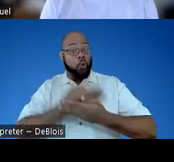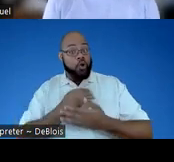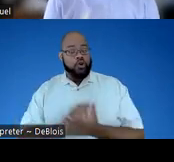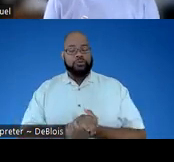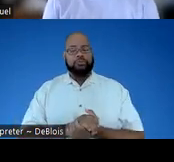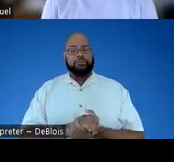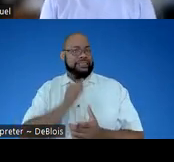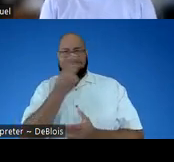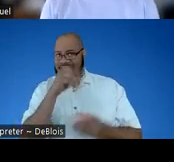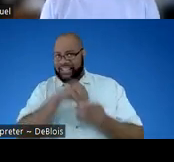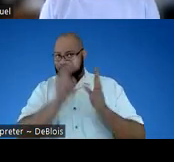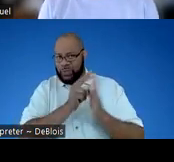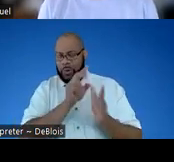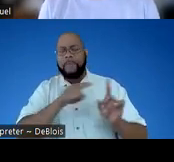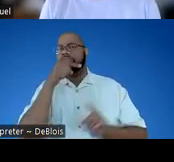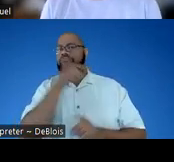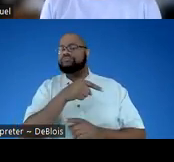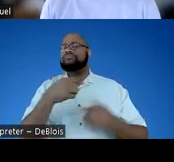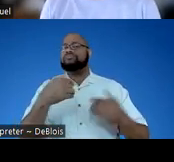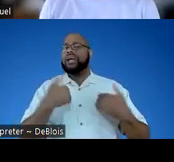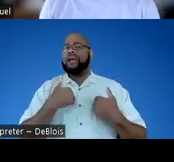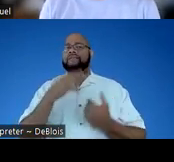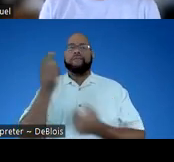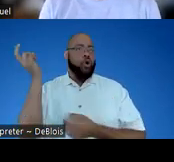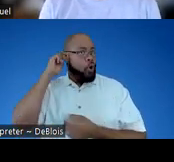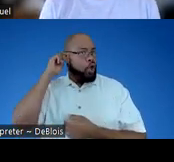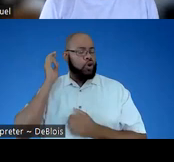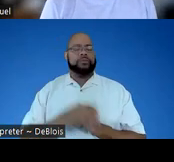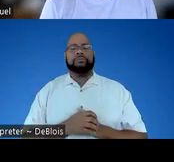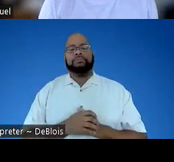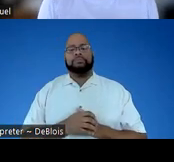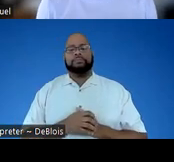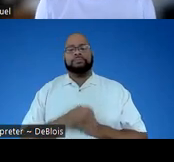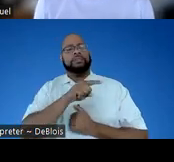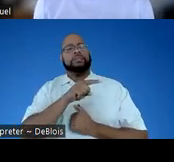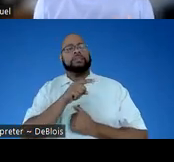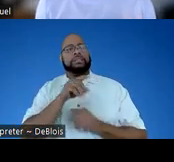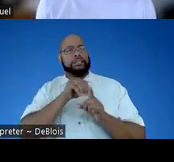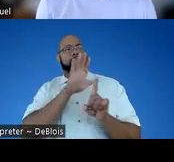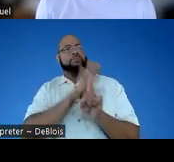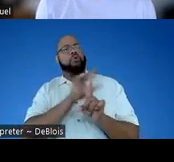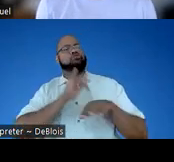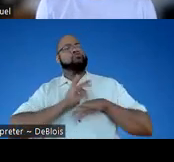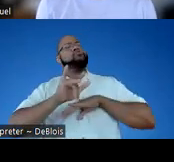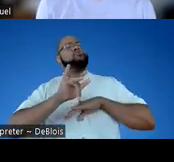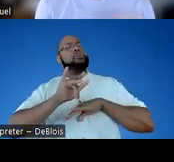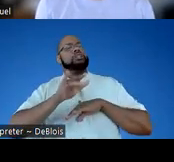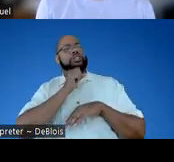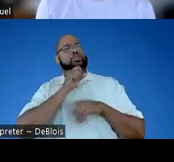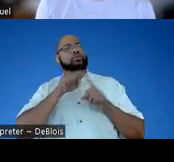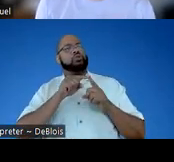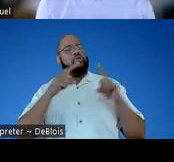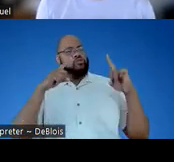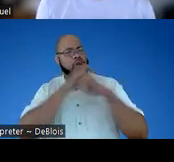who you didn't see in the video, but she has cochlear implants. So she was exposed from a very young age to